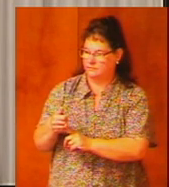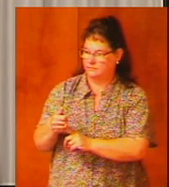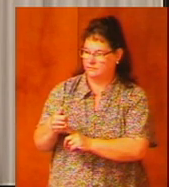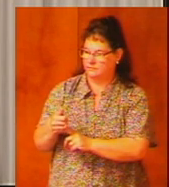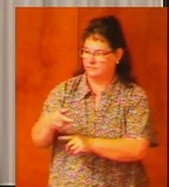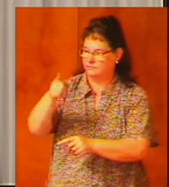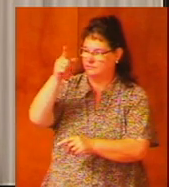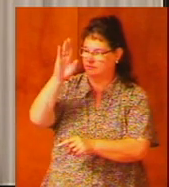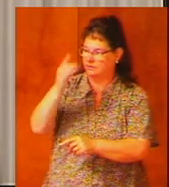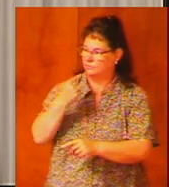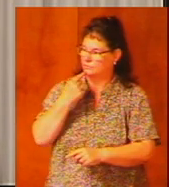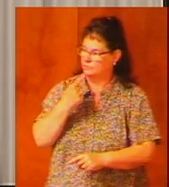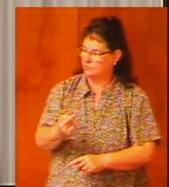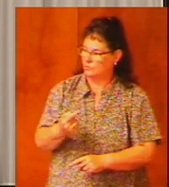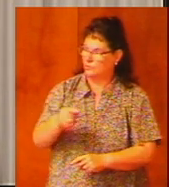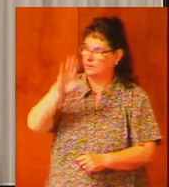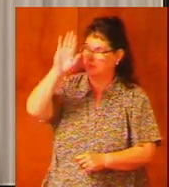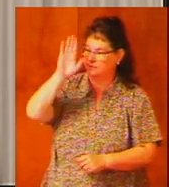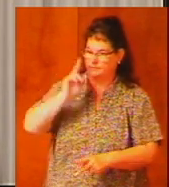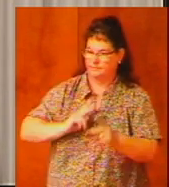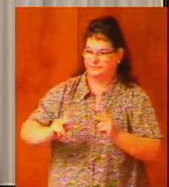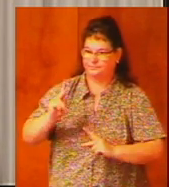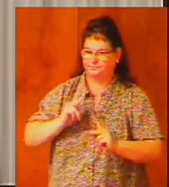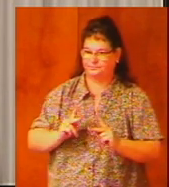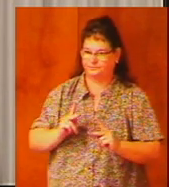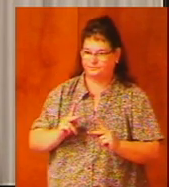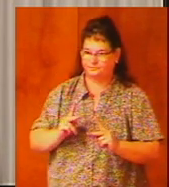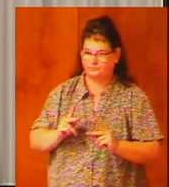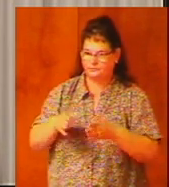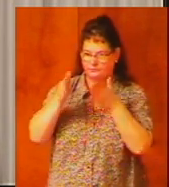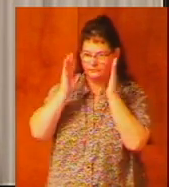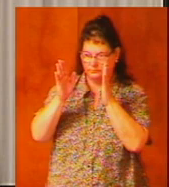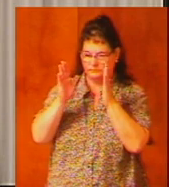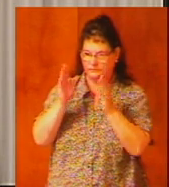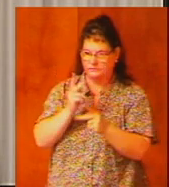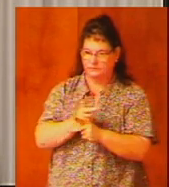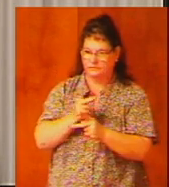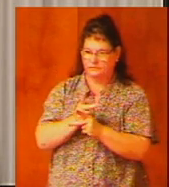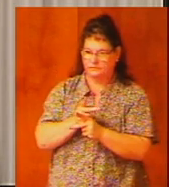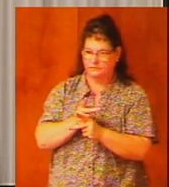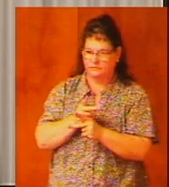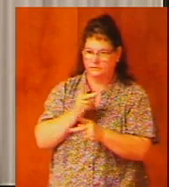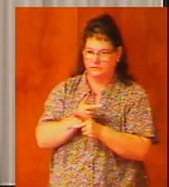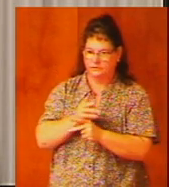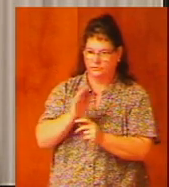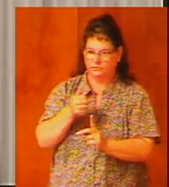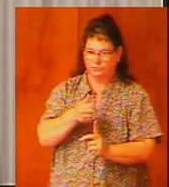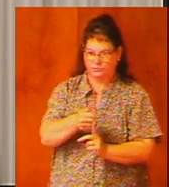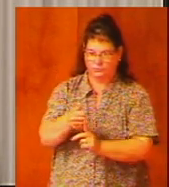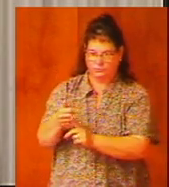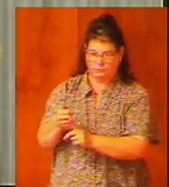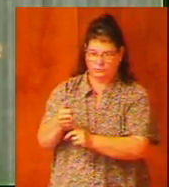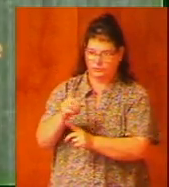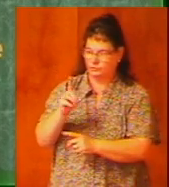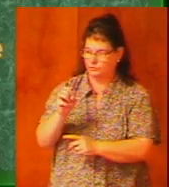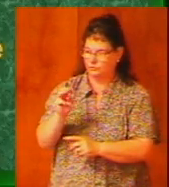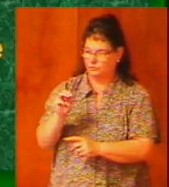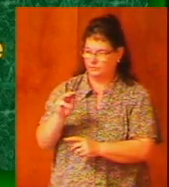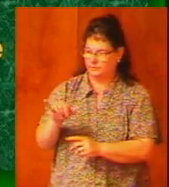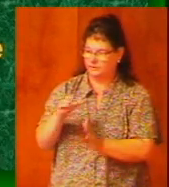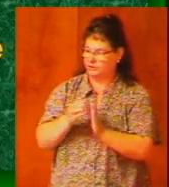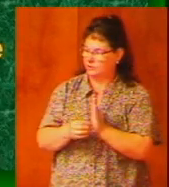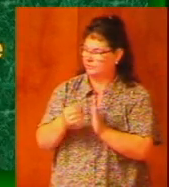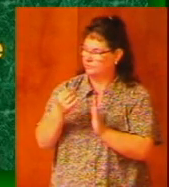God had told his people to take heed to themselves in Deuteronomy chapter